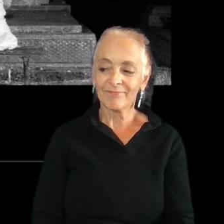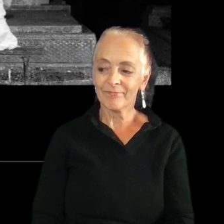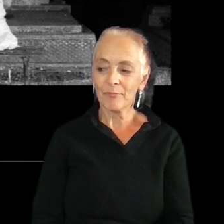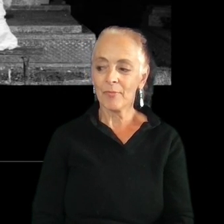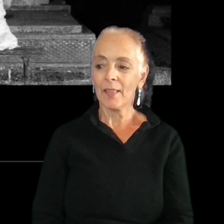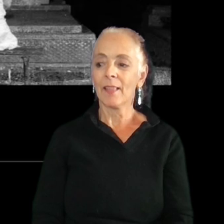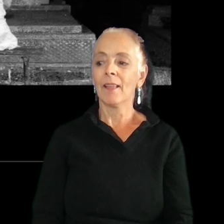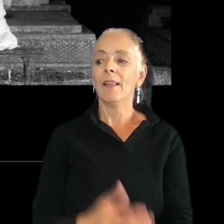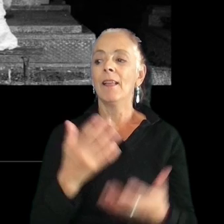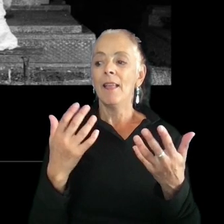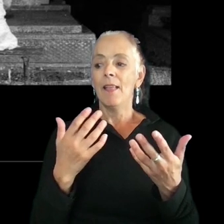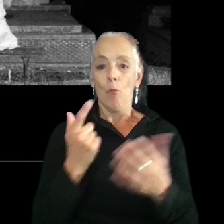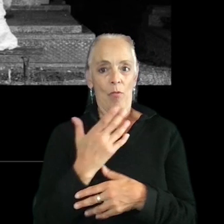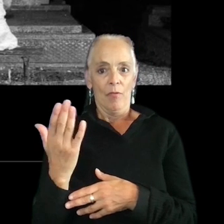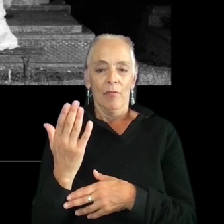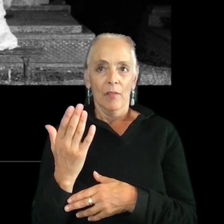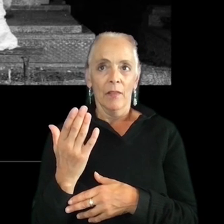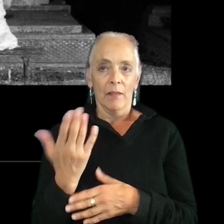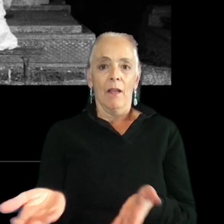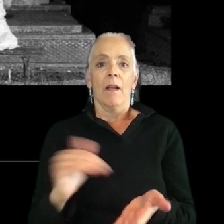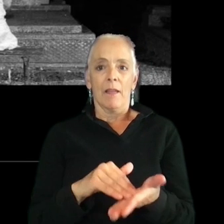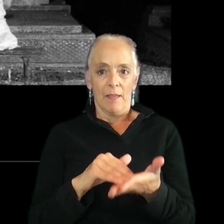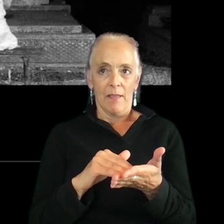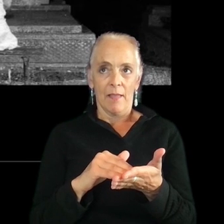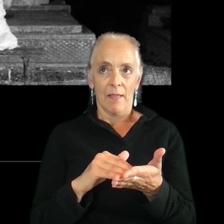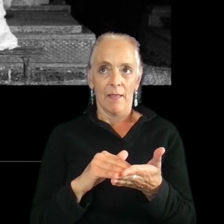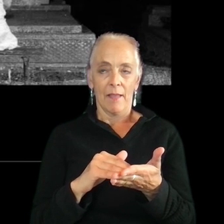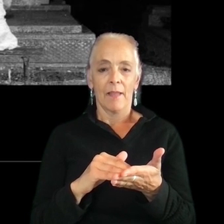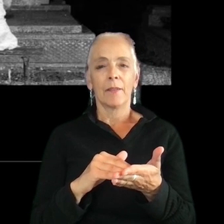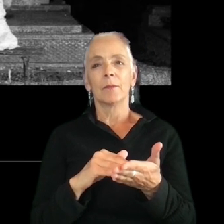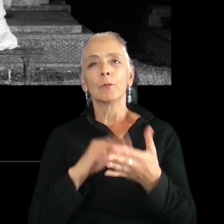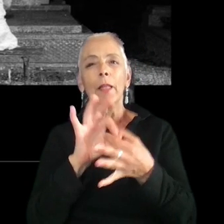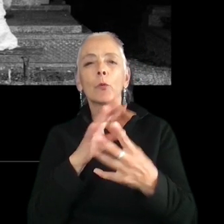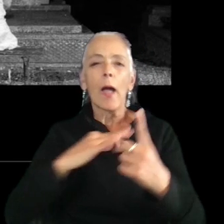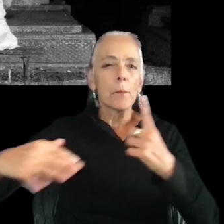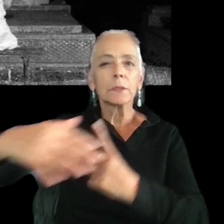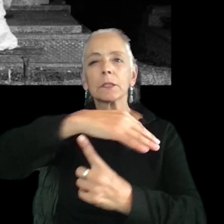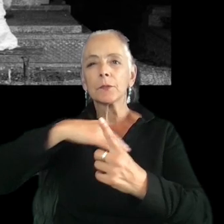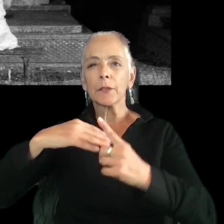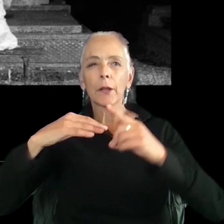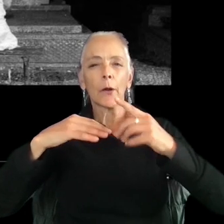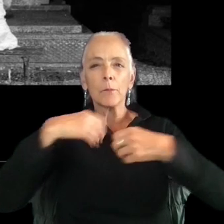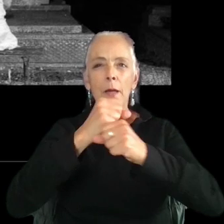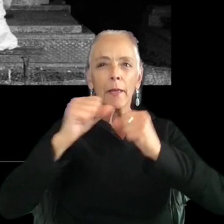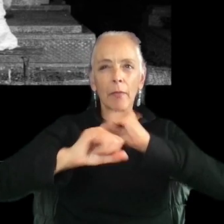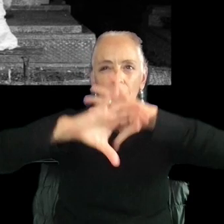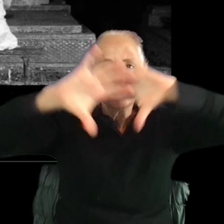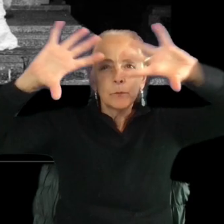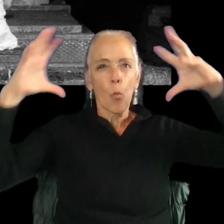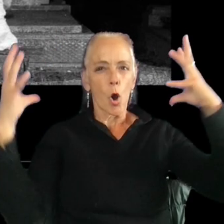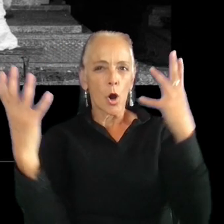And one of the things that, again, are all about atmosphere and world building in horror games are